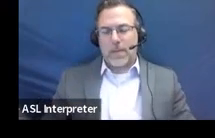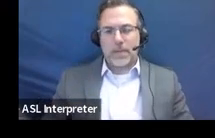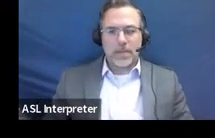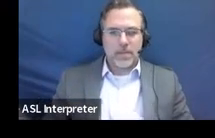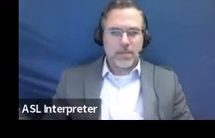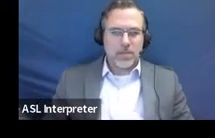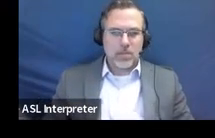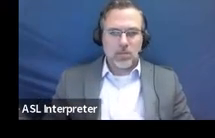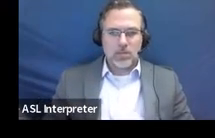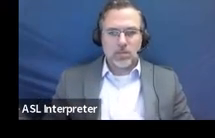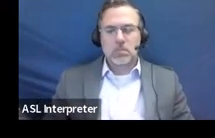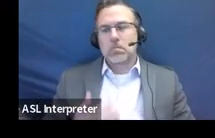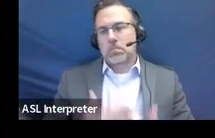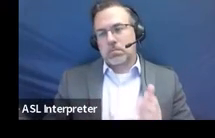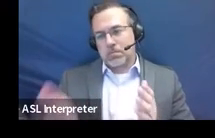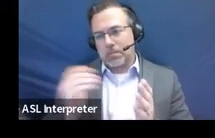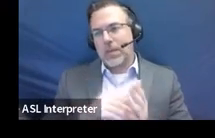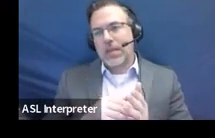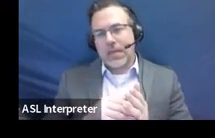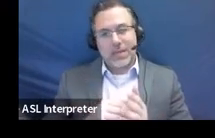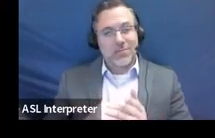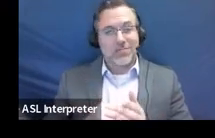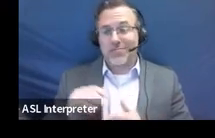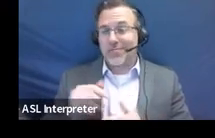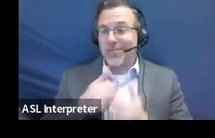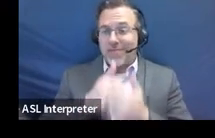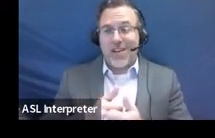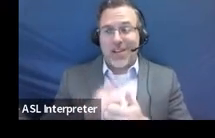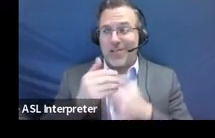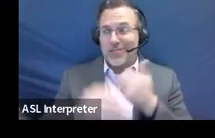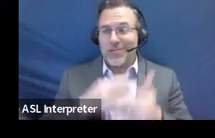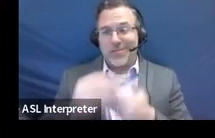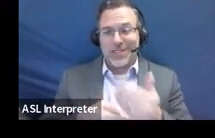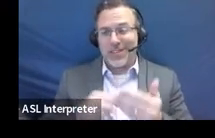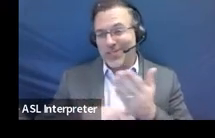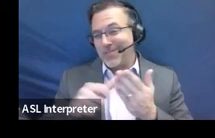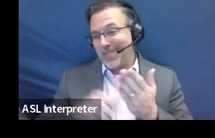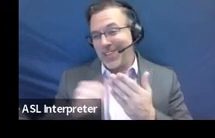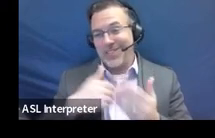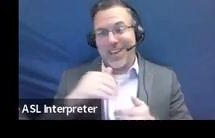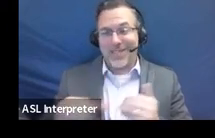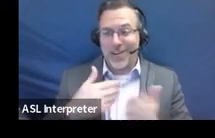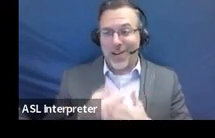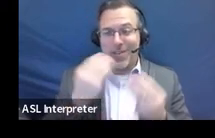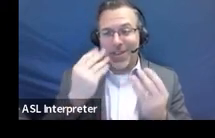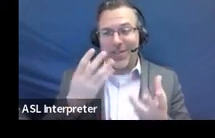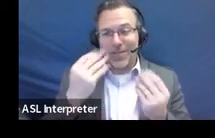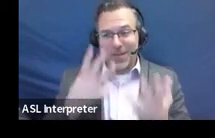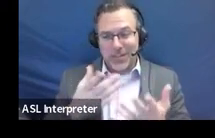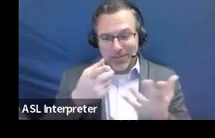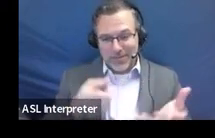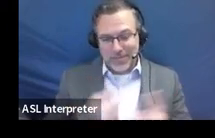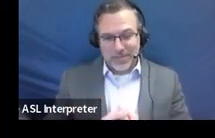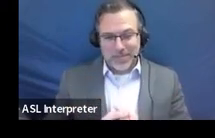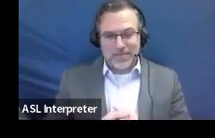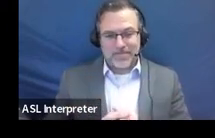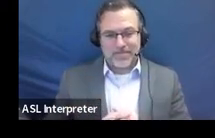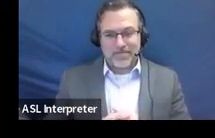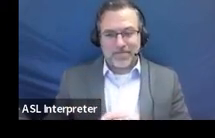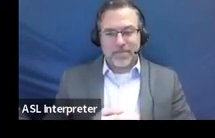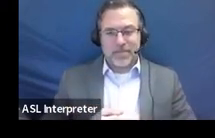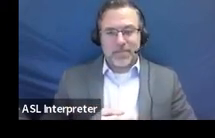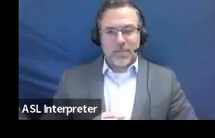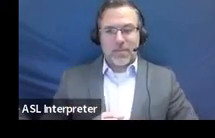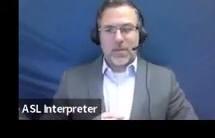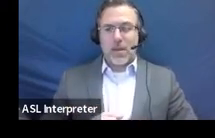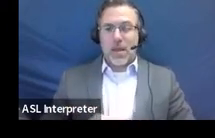So again, procedural manual, great resource has all of the information about all of these forms. Um, so here's